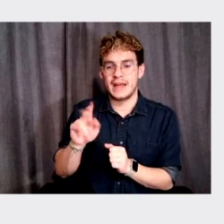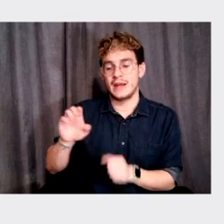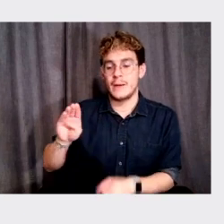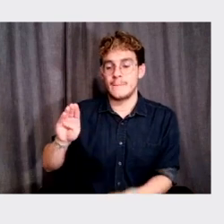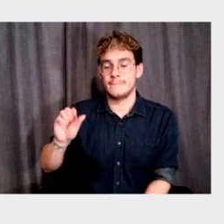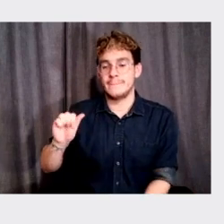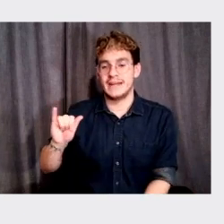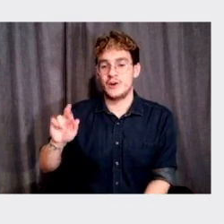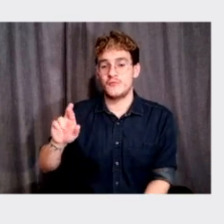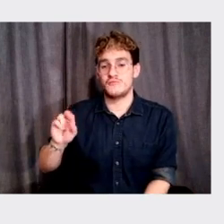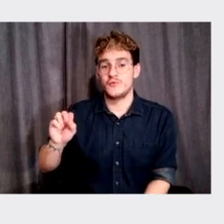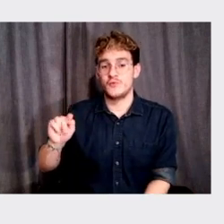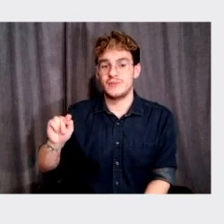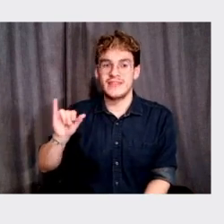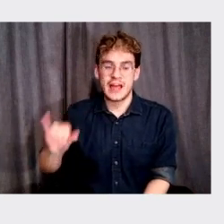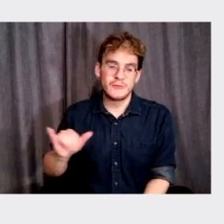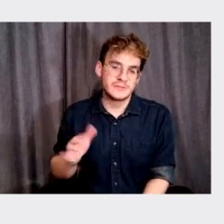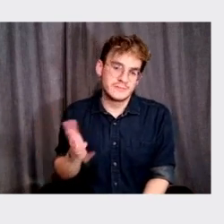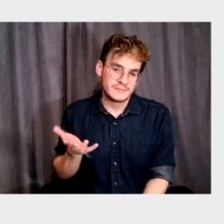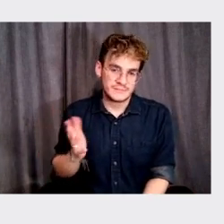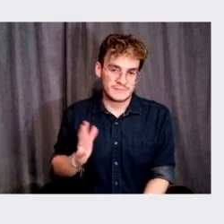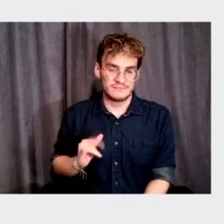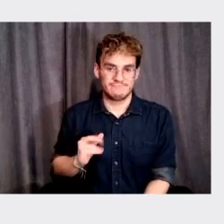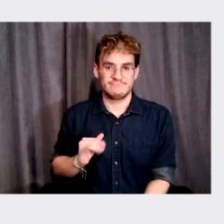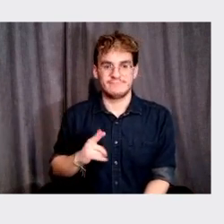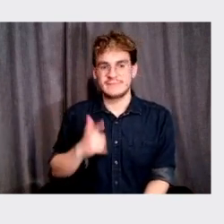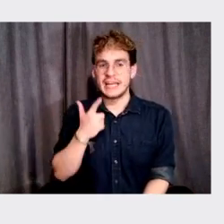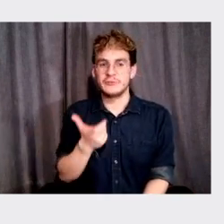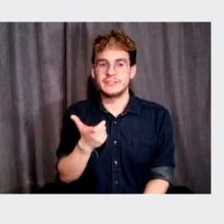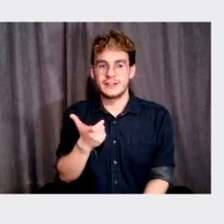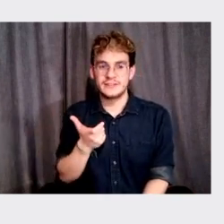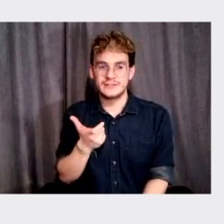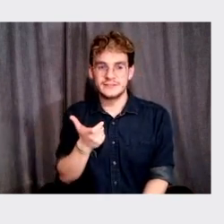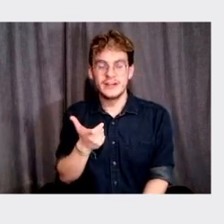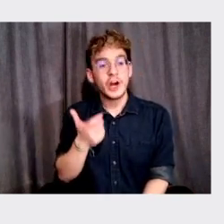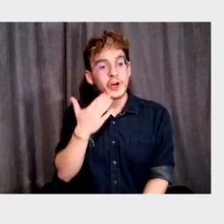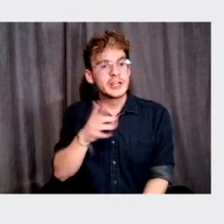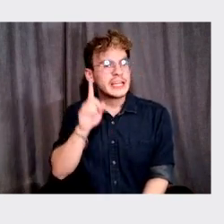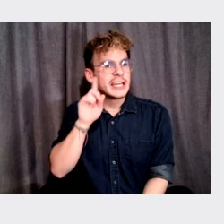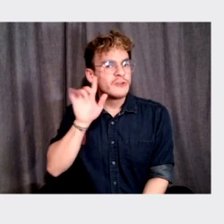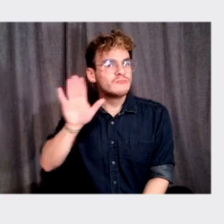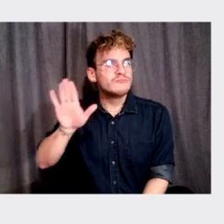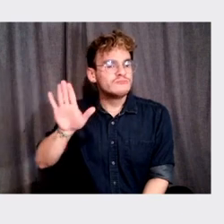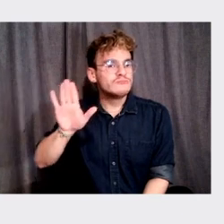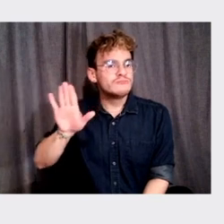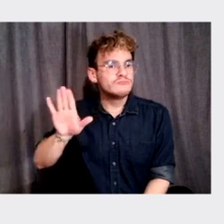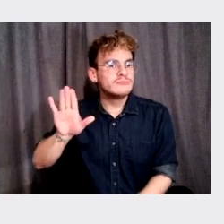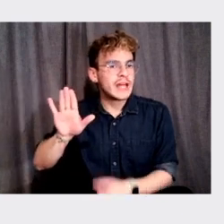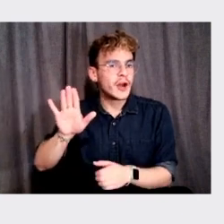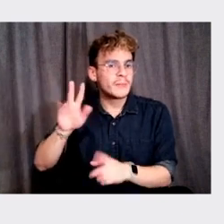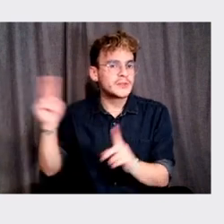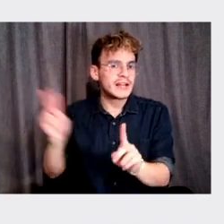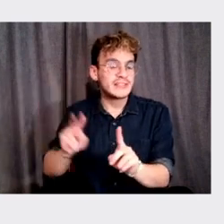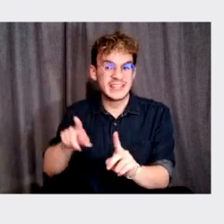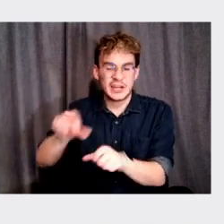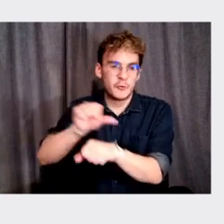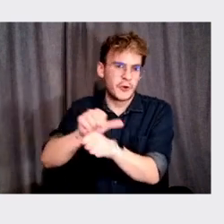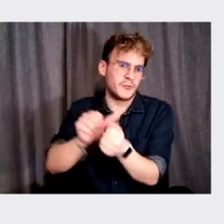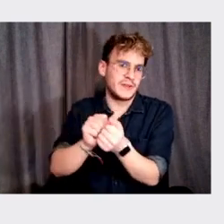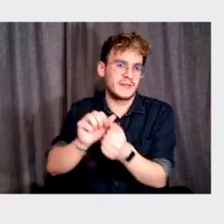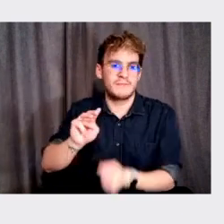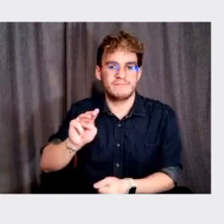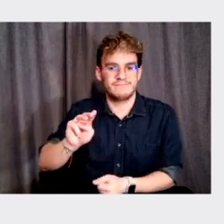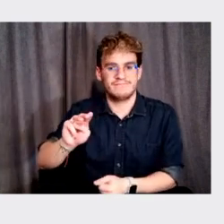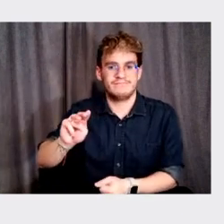uh, super interesting and good to hear from him, a person that worked with Massimo for such a long time.